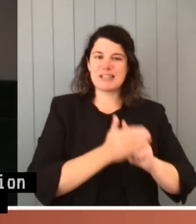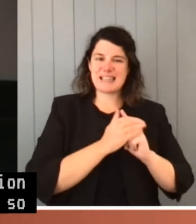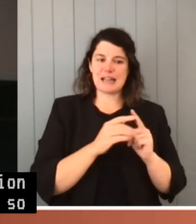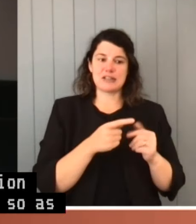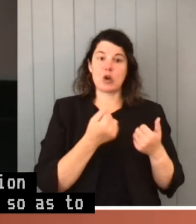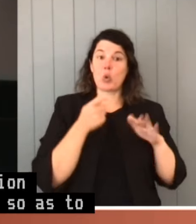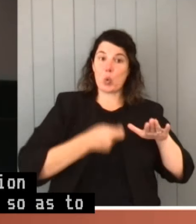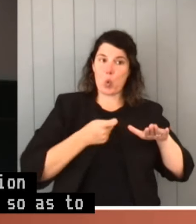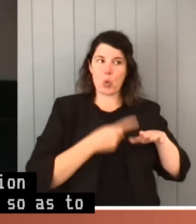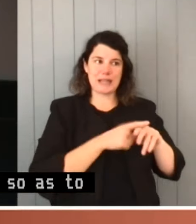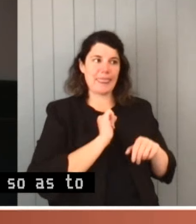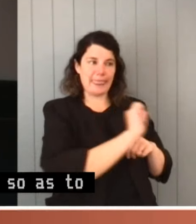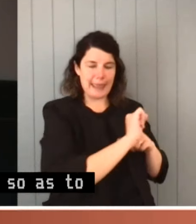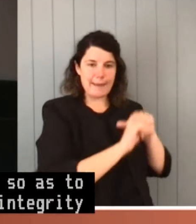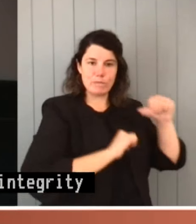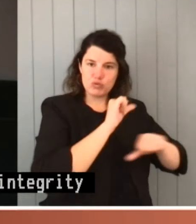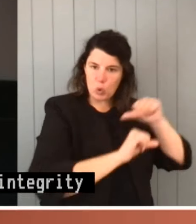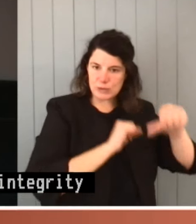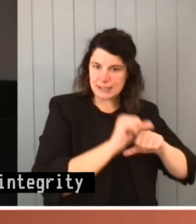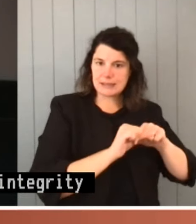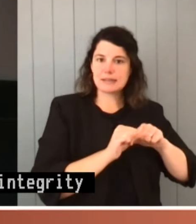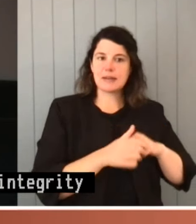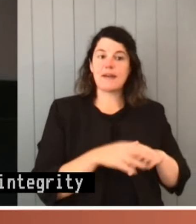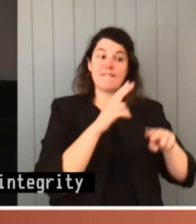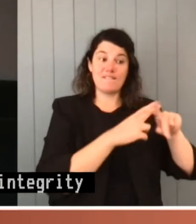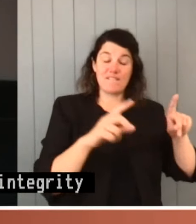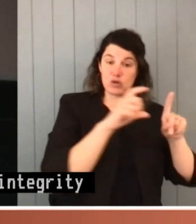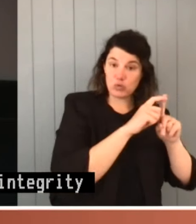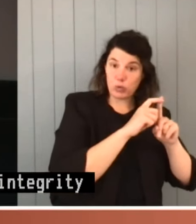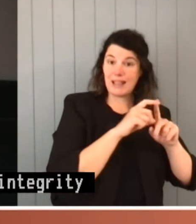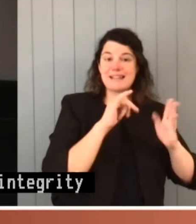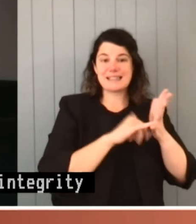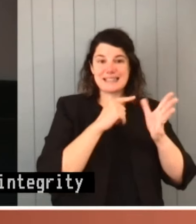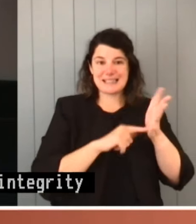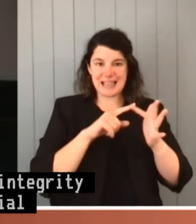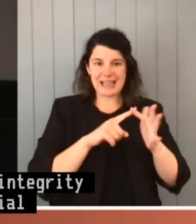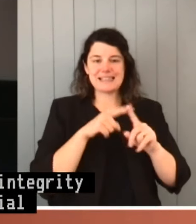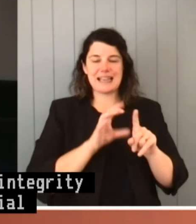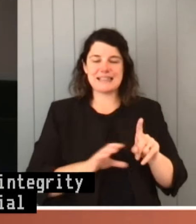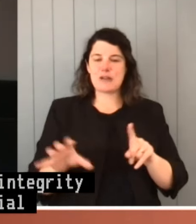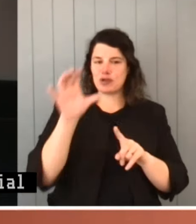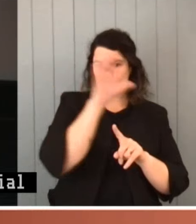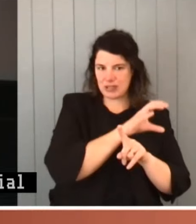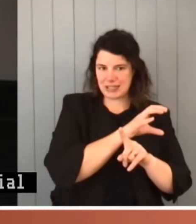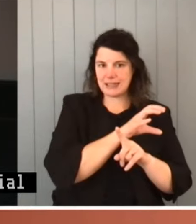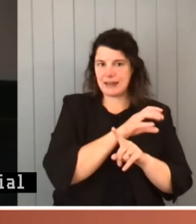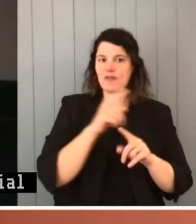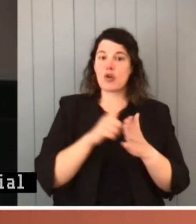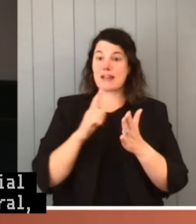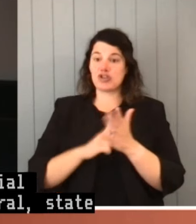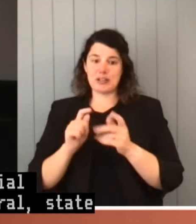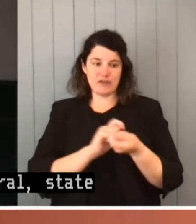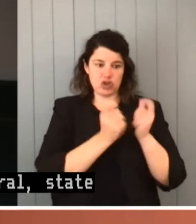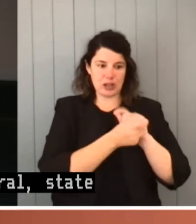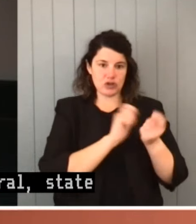characteristics, both federal, state and territory, from legislative intrusions. So state parliaments